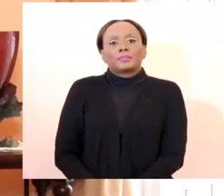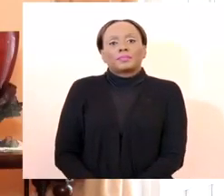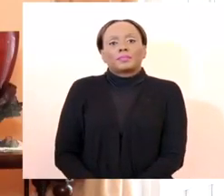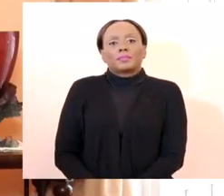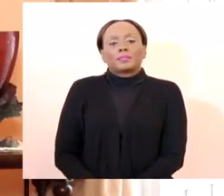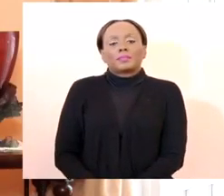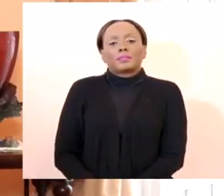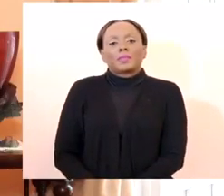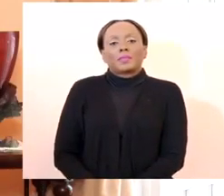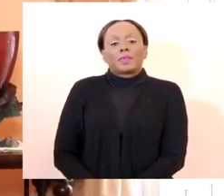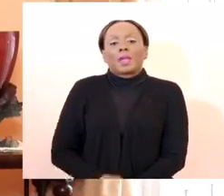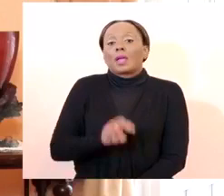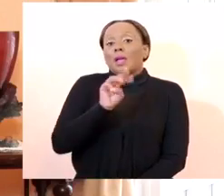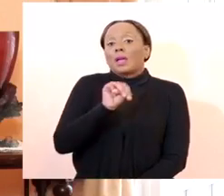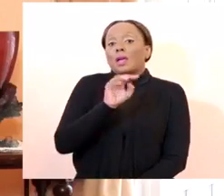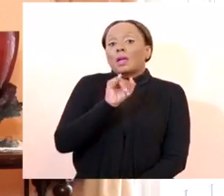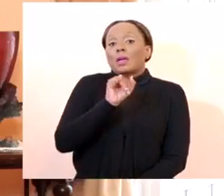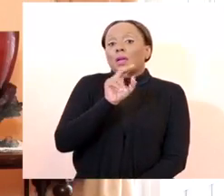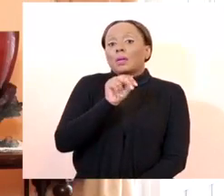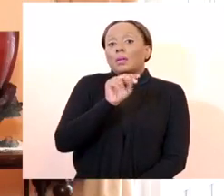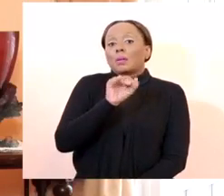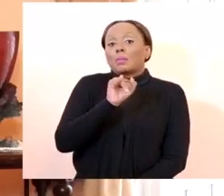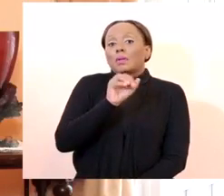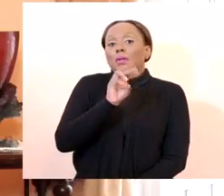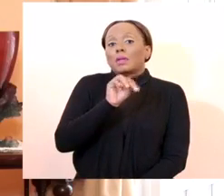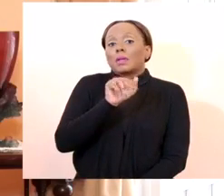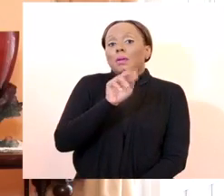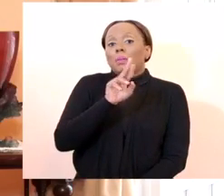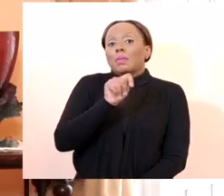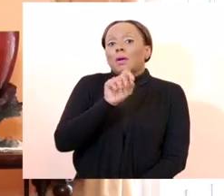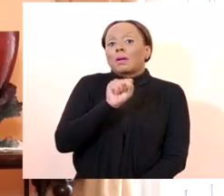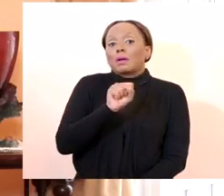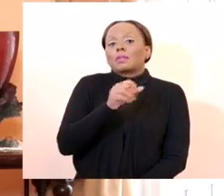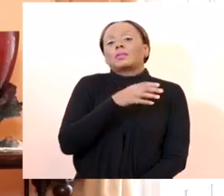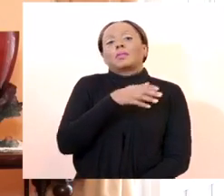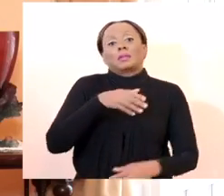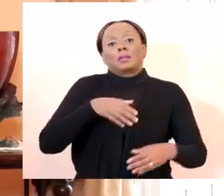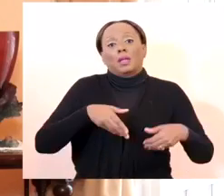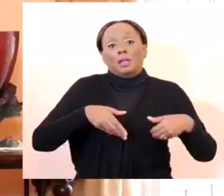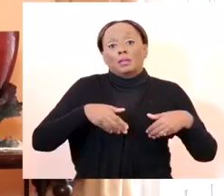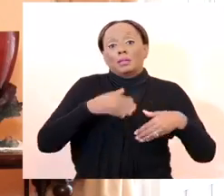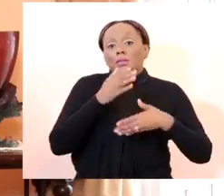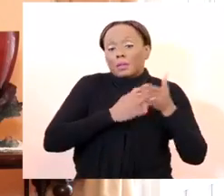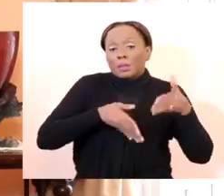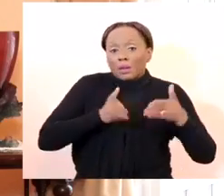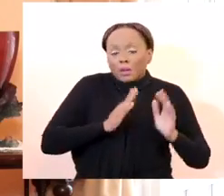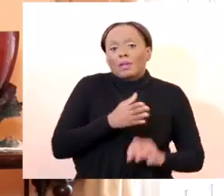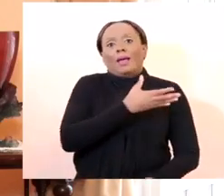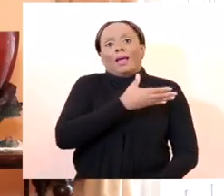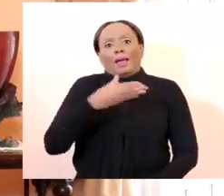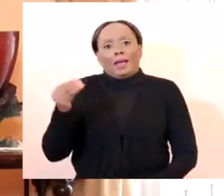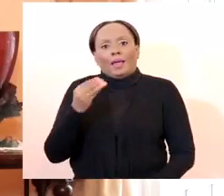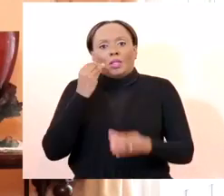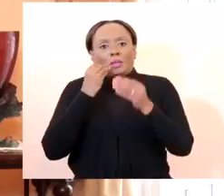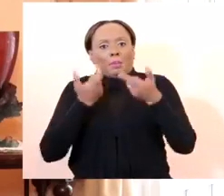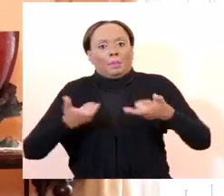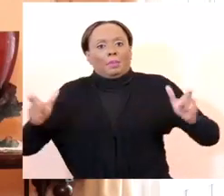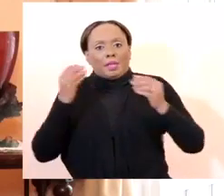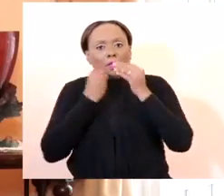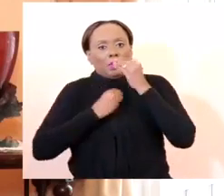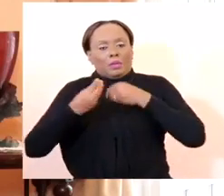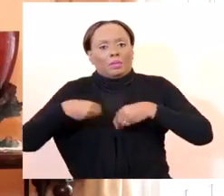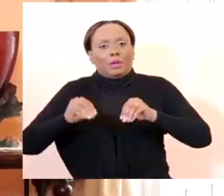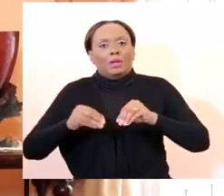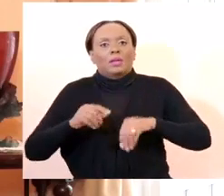will operate on the same terms. Those mini-marts that are allowed to open will operate on the same terms as the supermarkets. That is to say, mini-marts